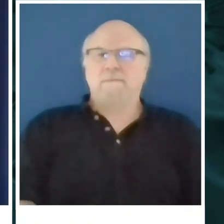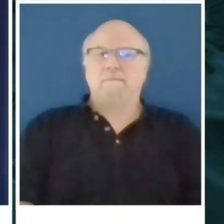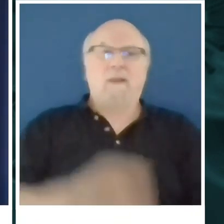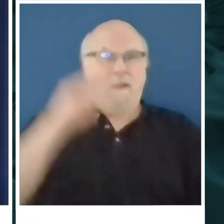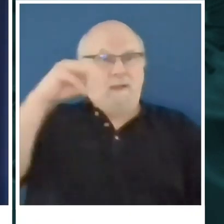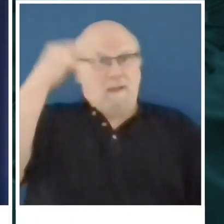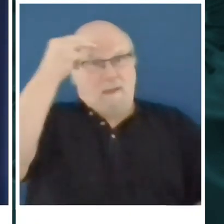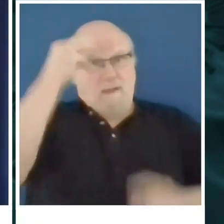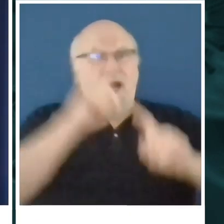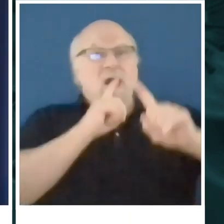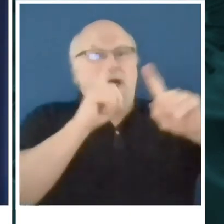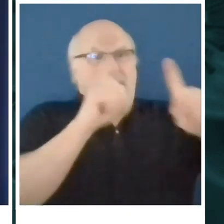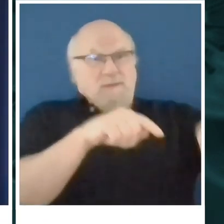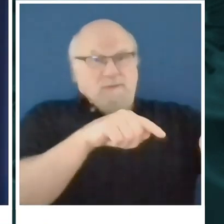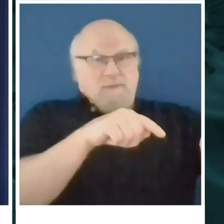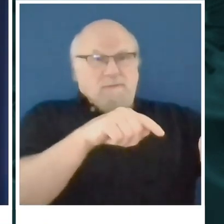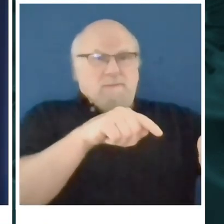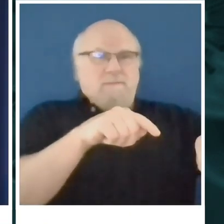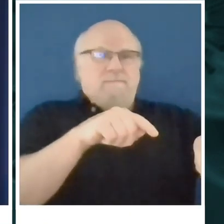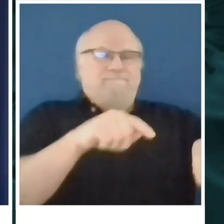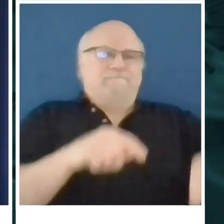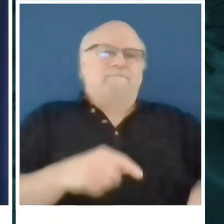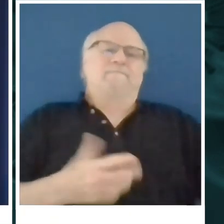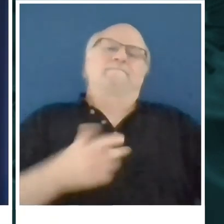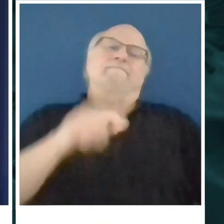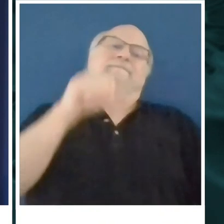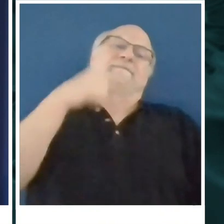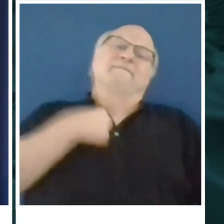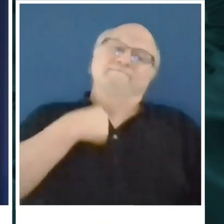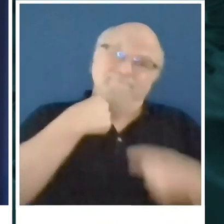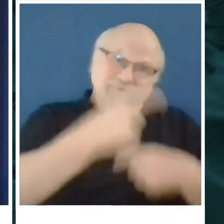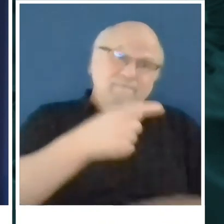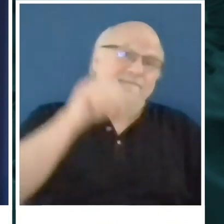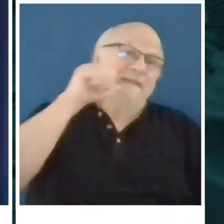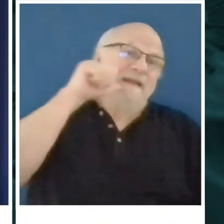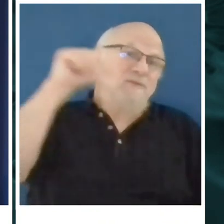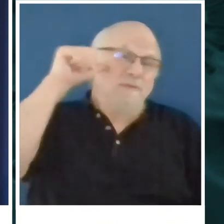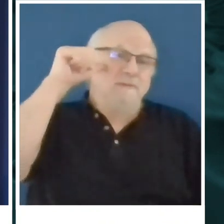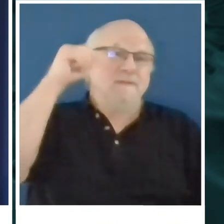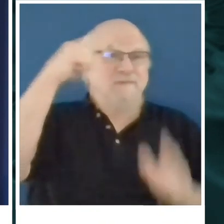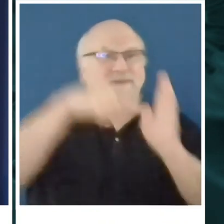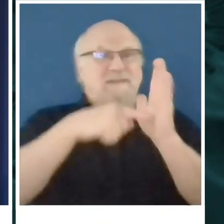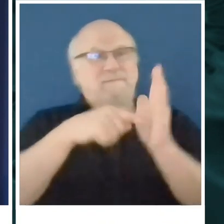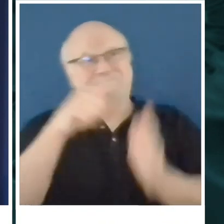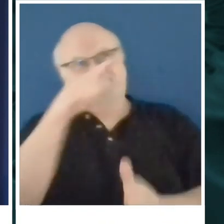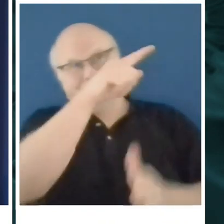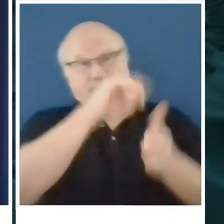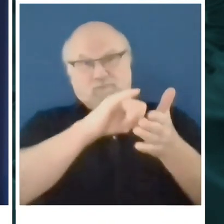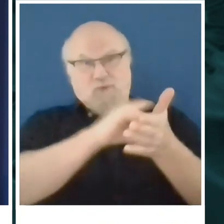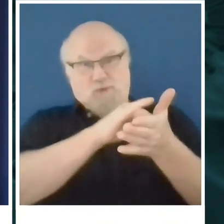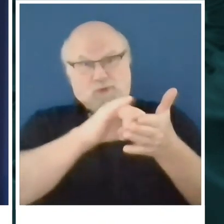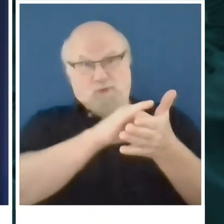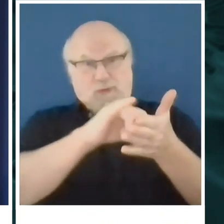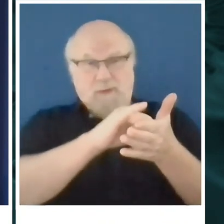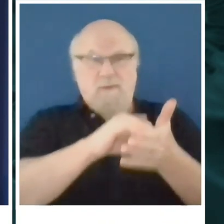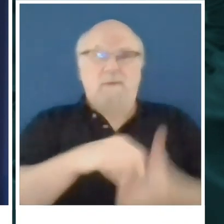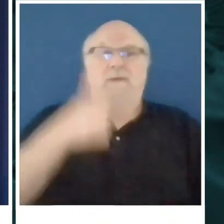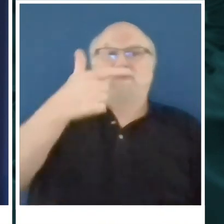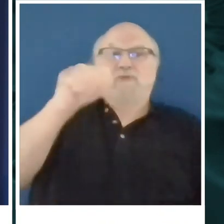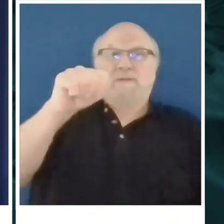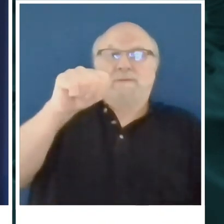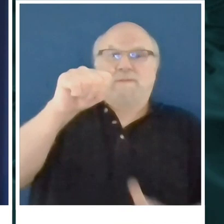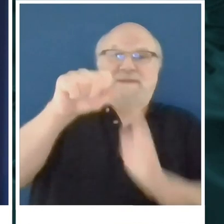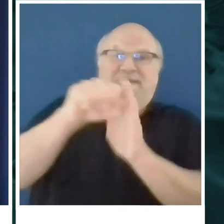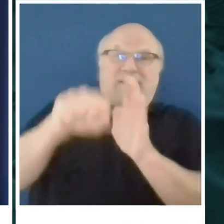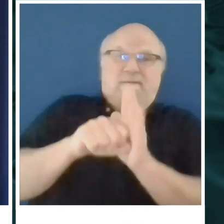Well, I'm not. As I said yesterday, I think I used New York as an example. Look, Georgia's got their protocols in place. They're talking